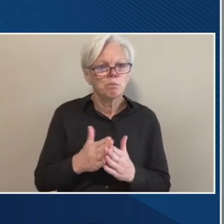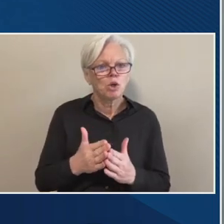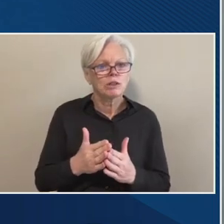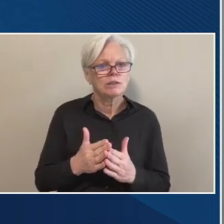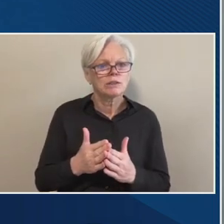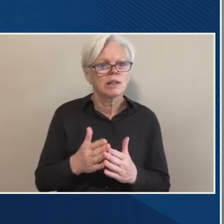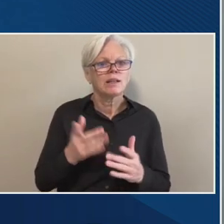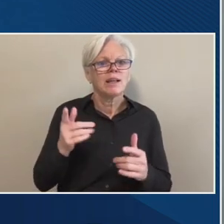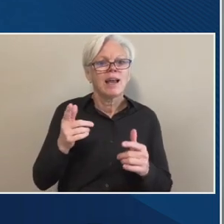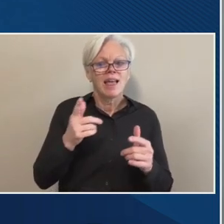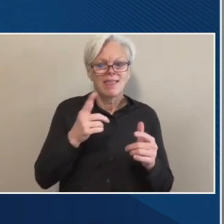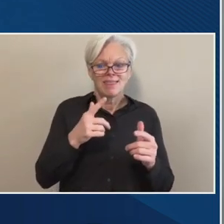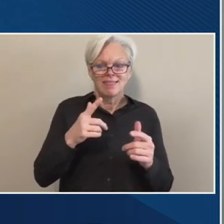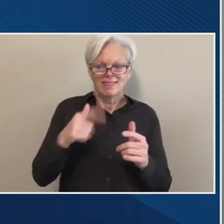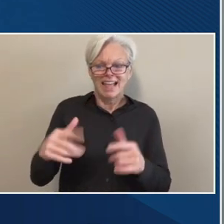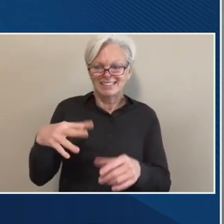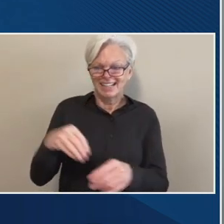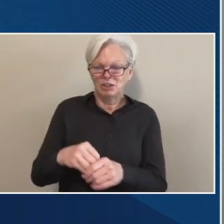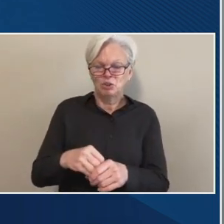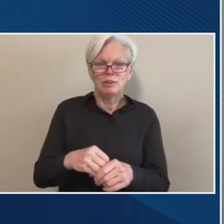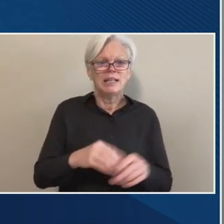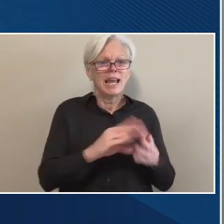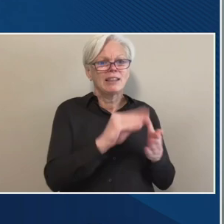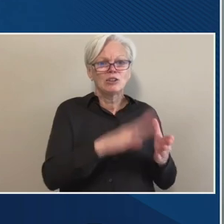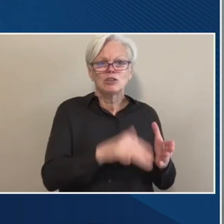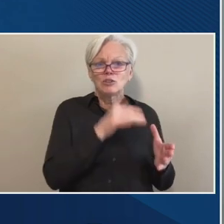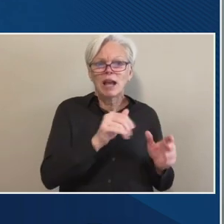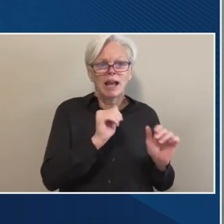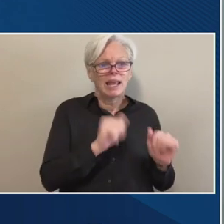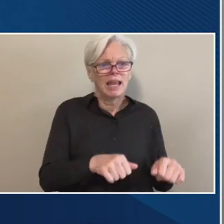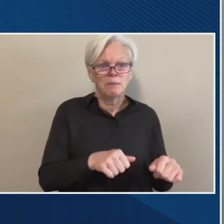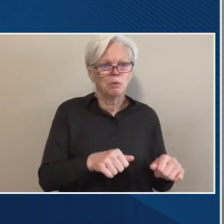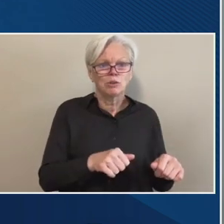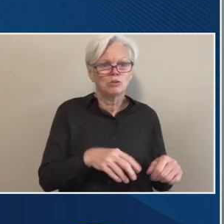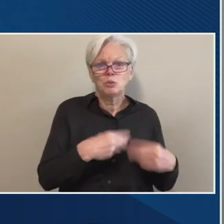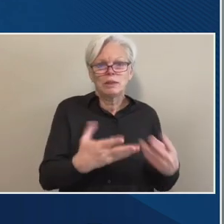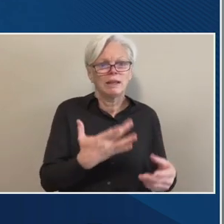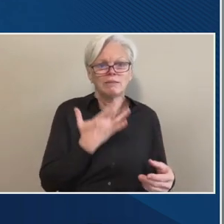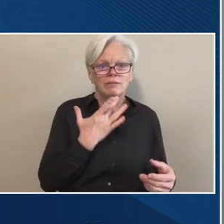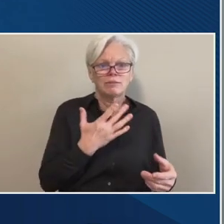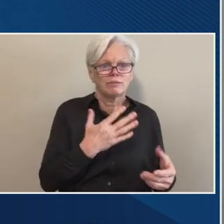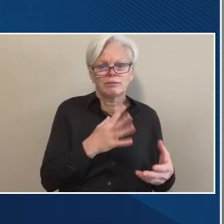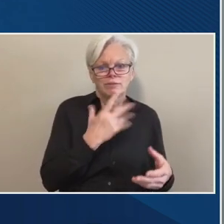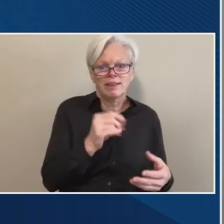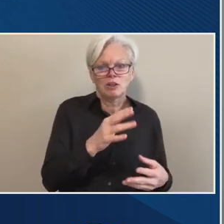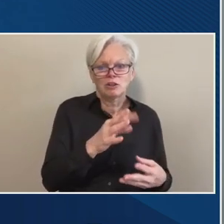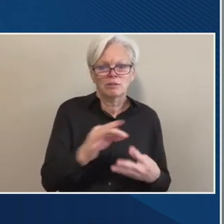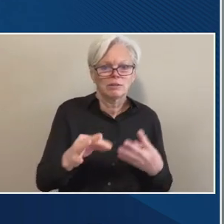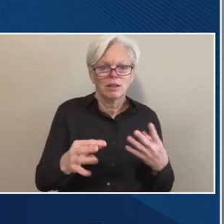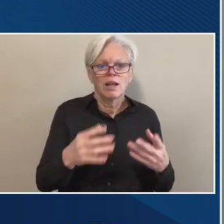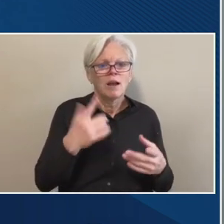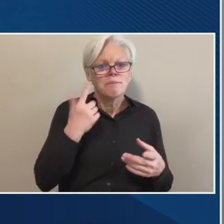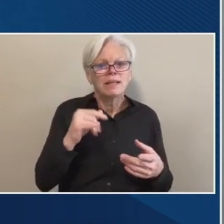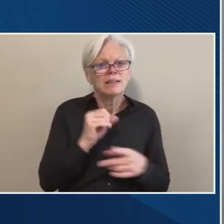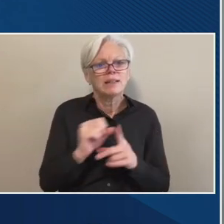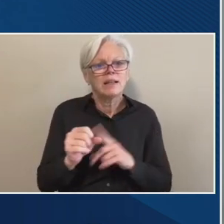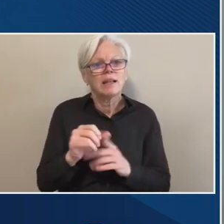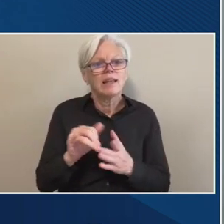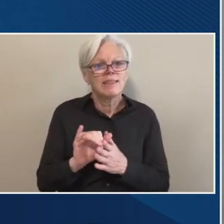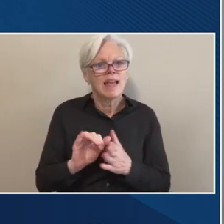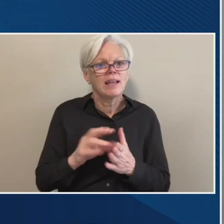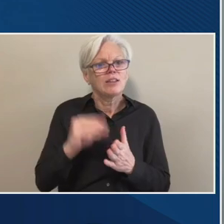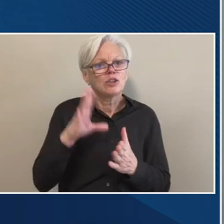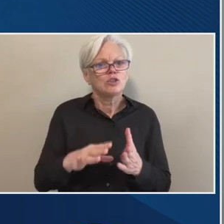the student's ability to, um, you know, opt-in is problematic because these are the kinds of situations where students would be hit with additional